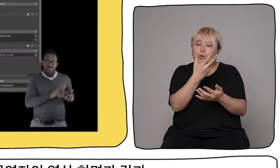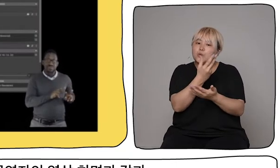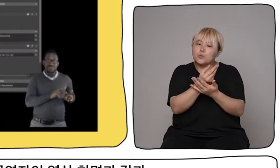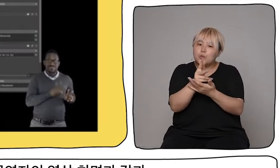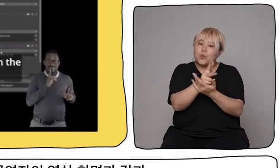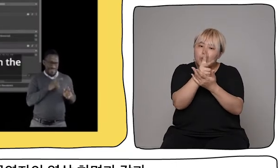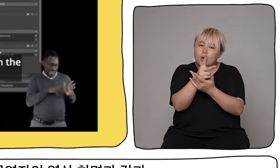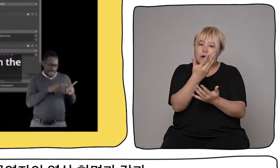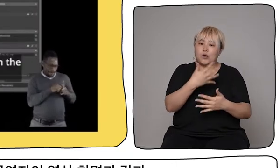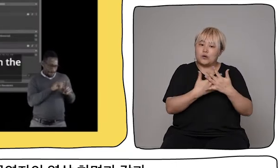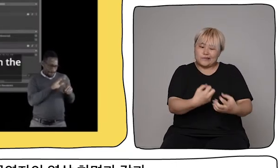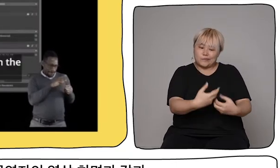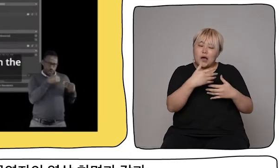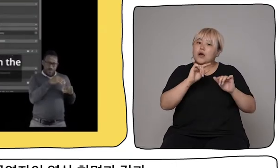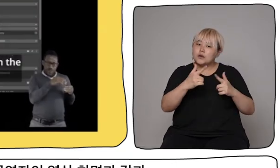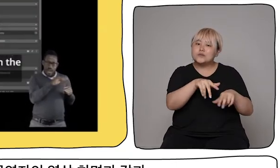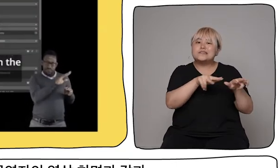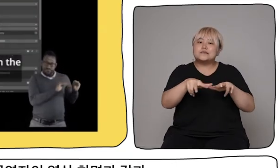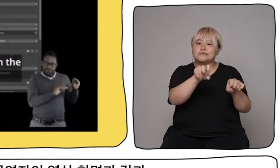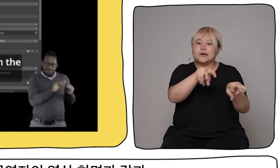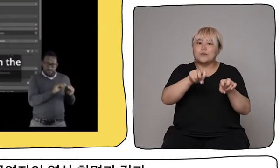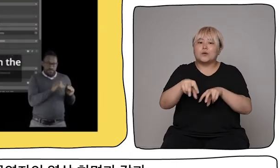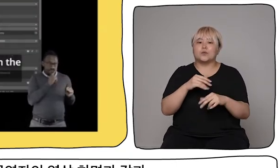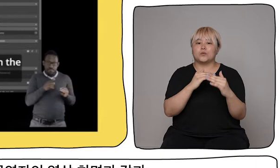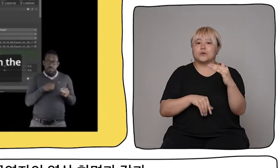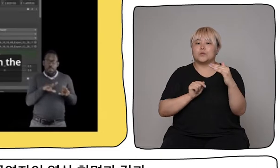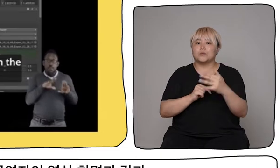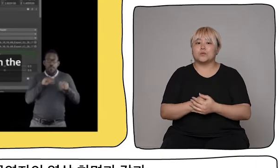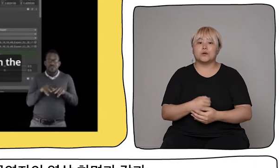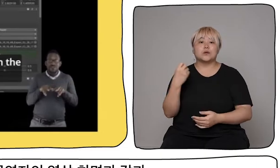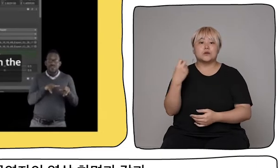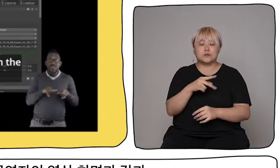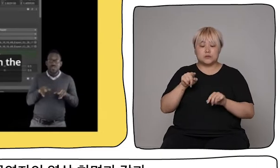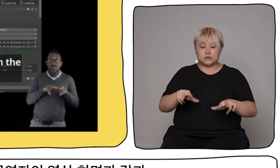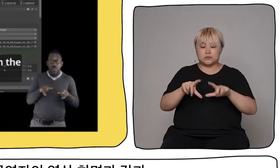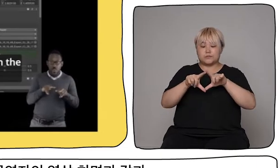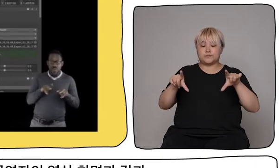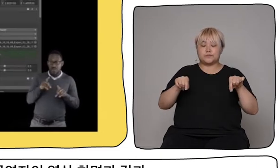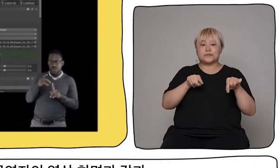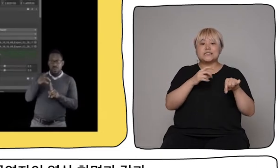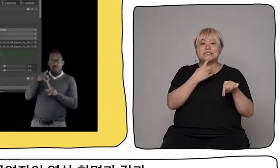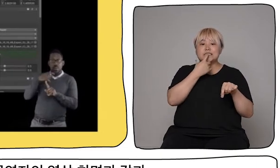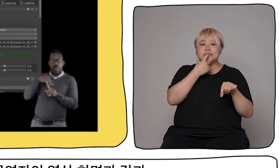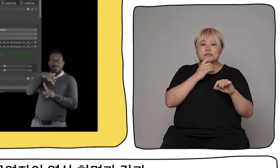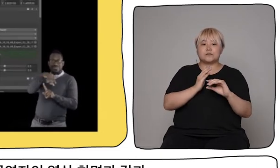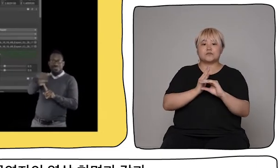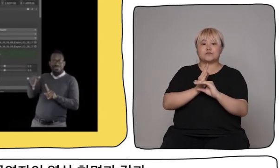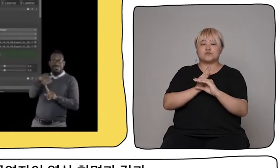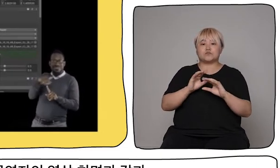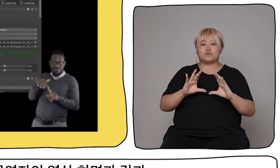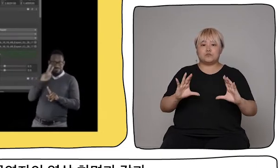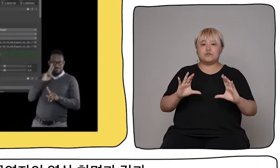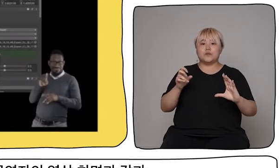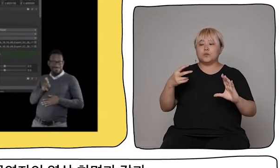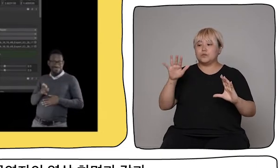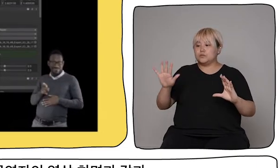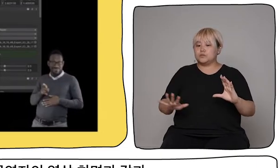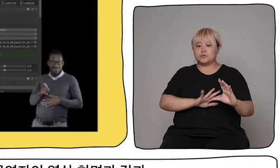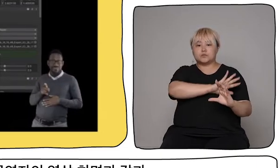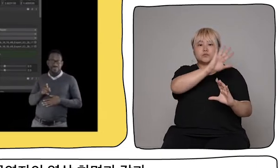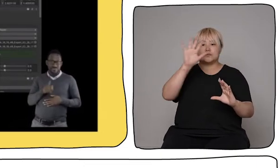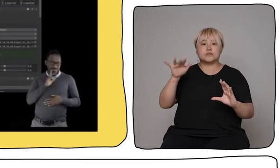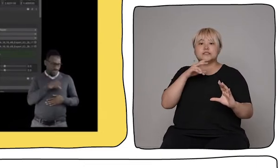software with a paused video of the performers in a white void in the centre of the screen and dark grey windows for the values and controls surrounding them.